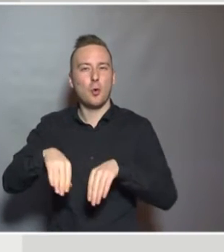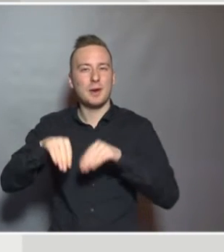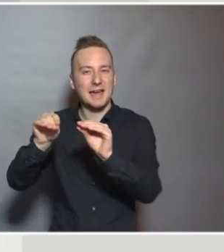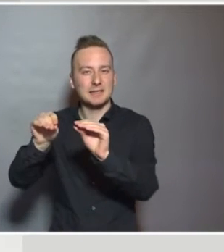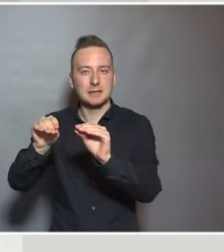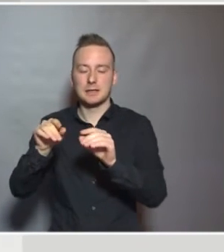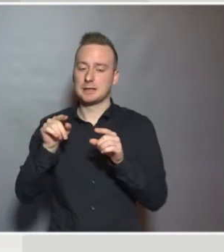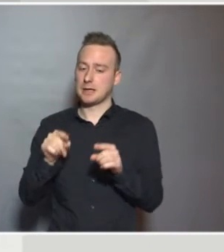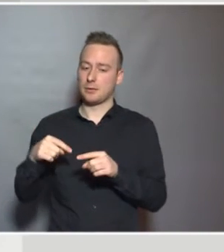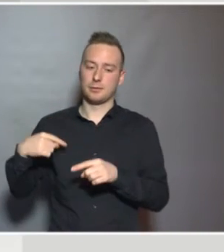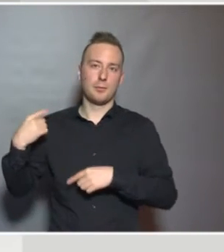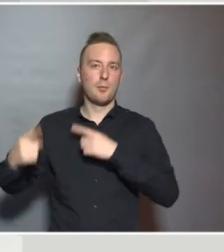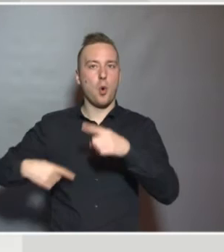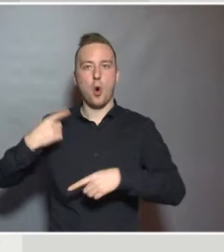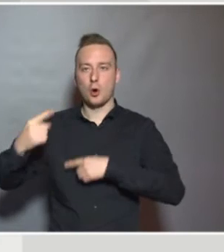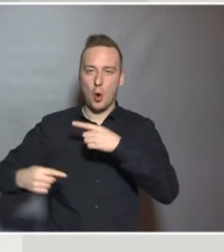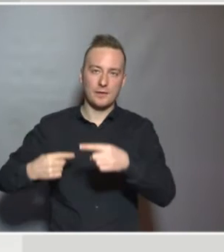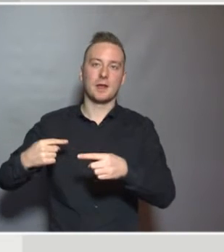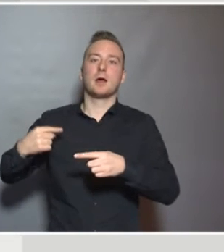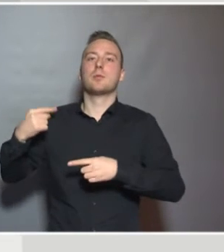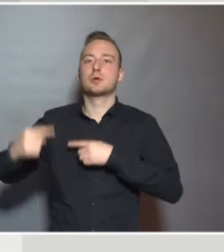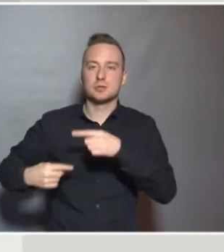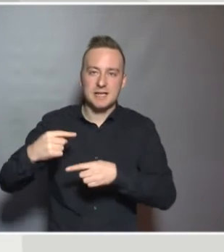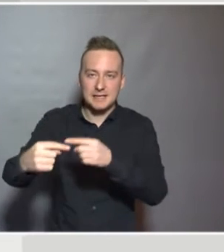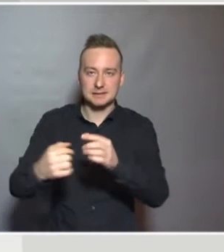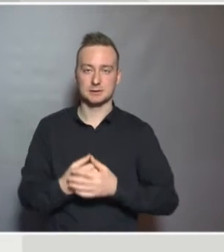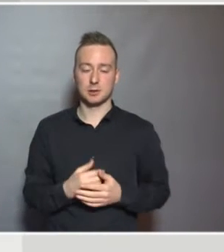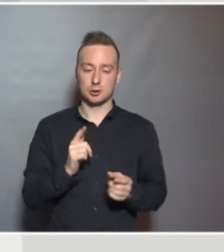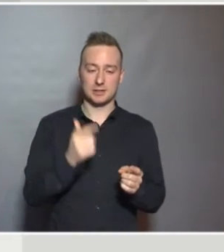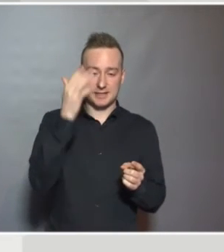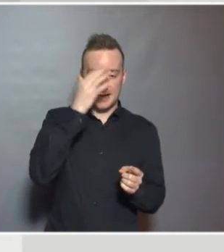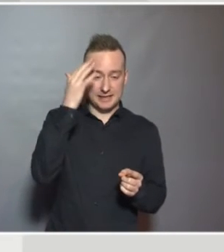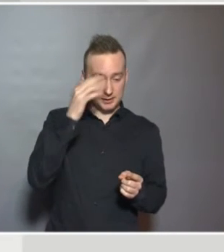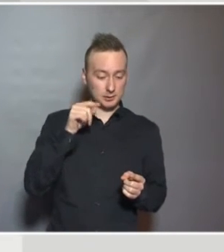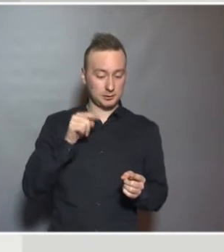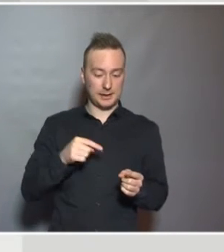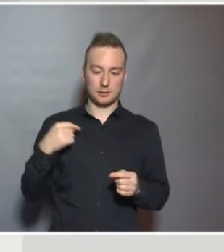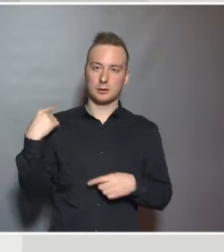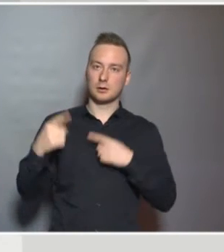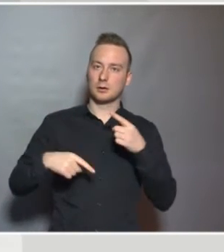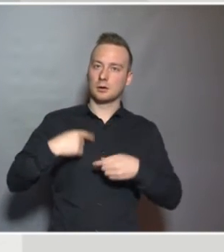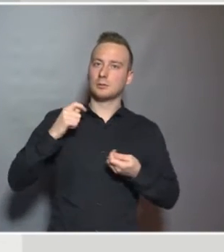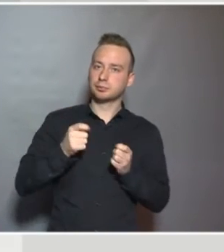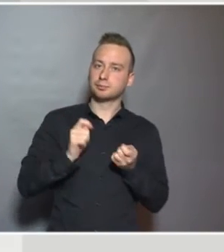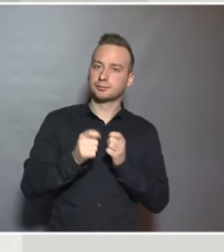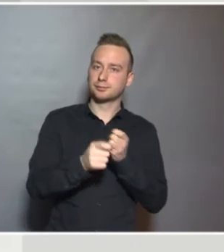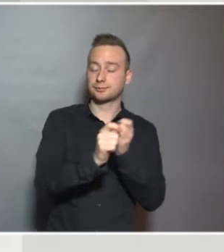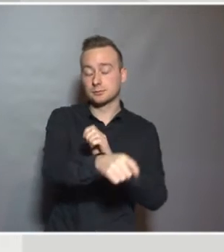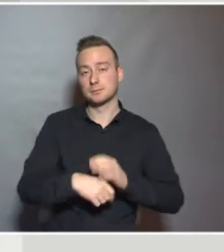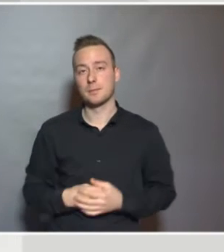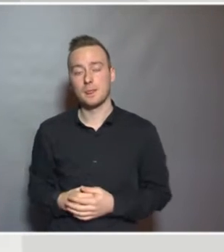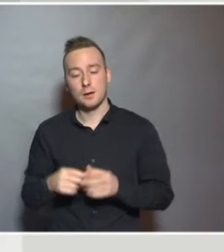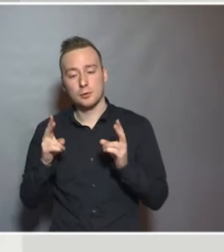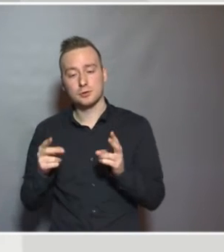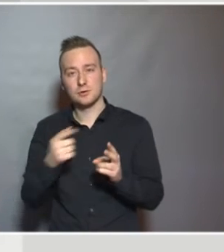ongoing process. The thinking is changing all the time. But we also